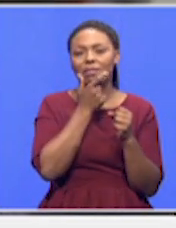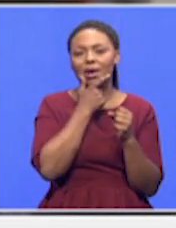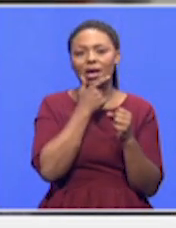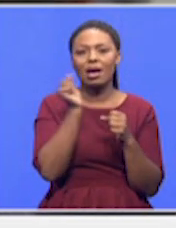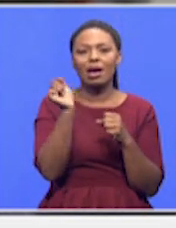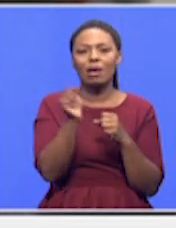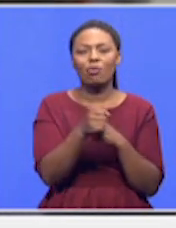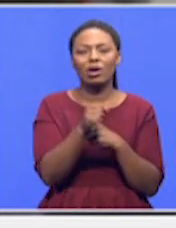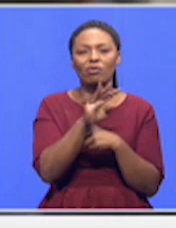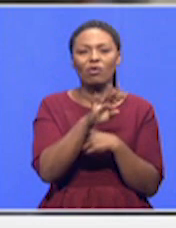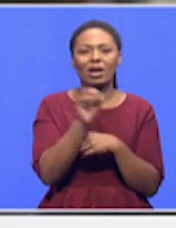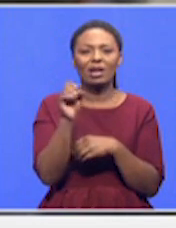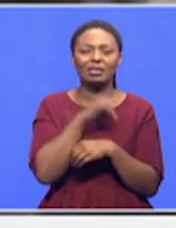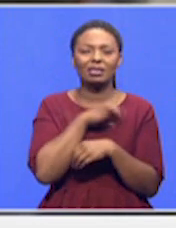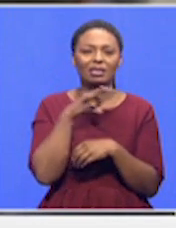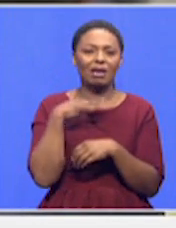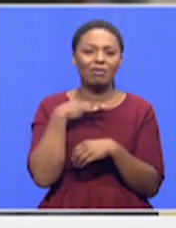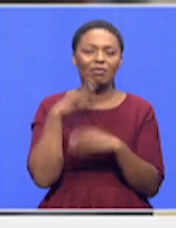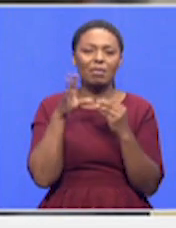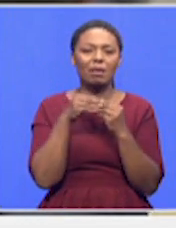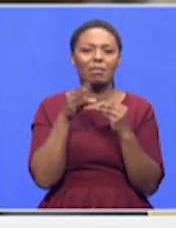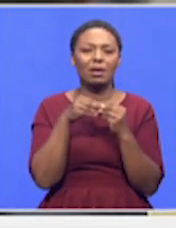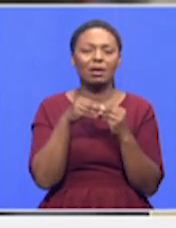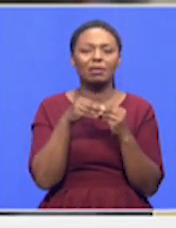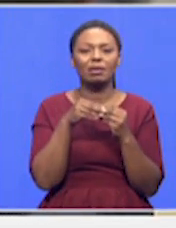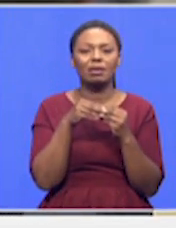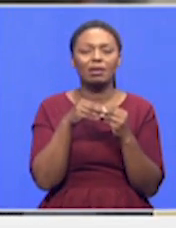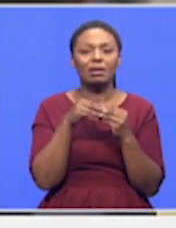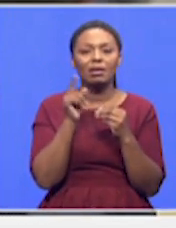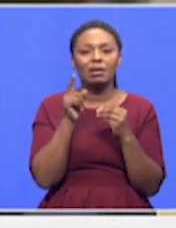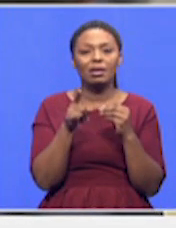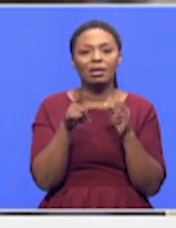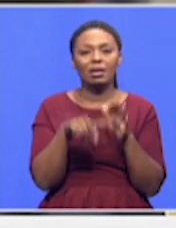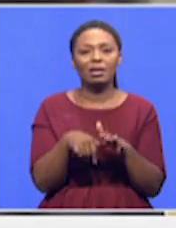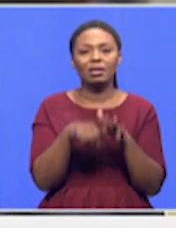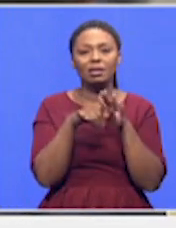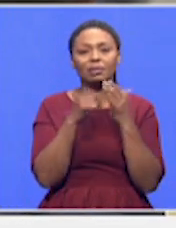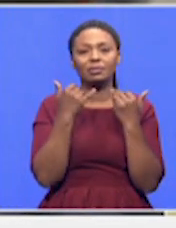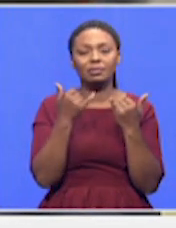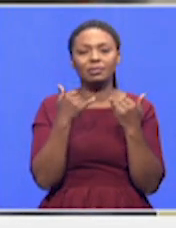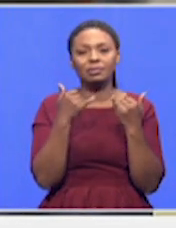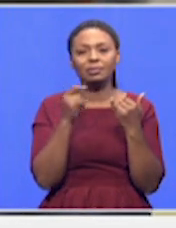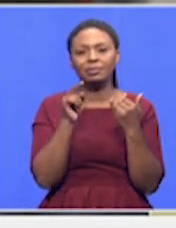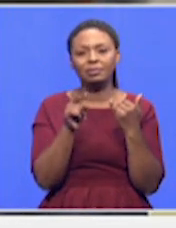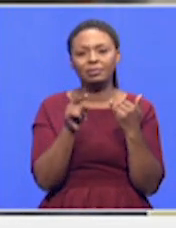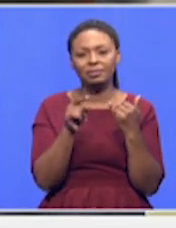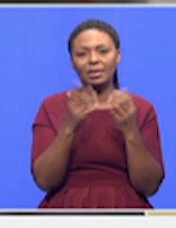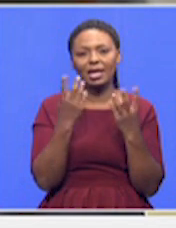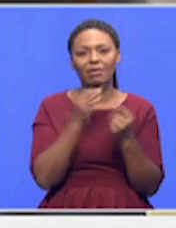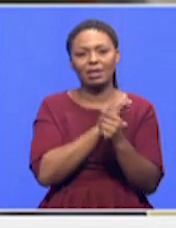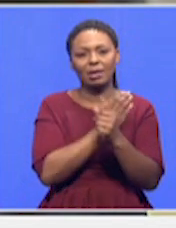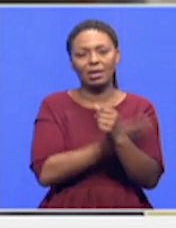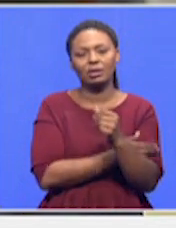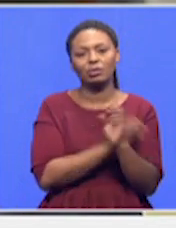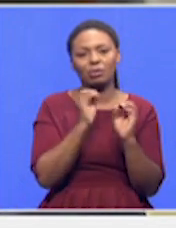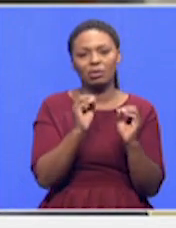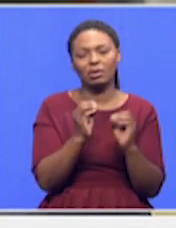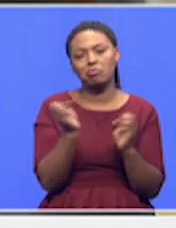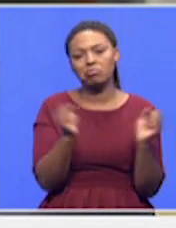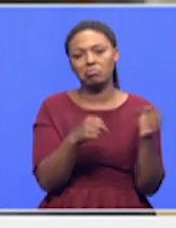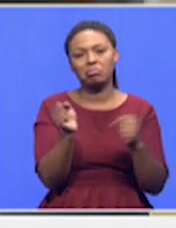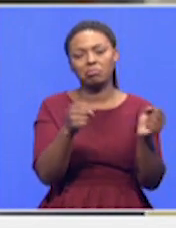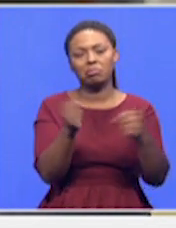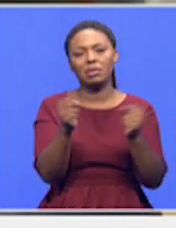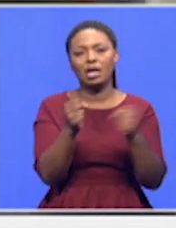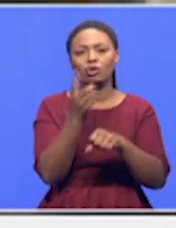400 staff, extra staff members. You know, our key challenge has been our professional nurses. We have increased capacity now. And some doctors